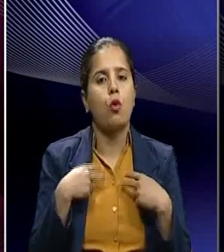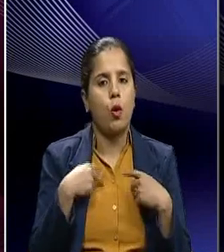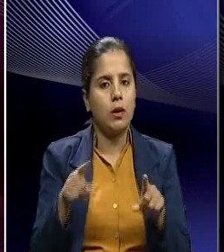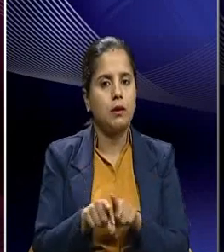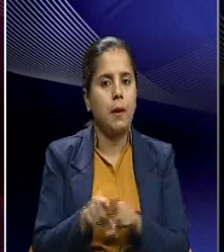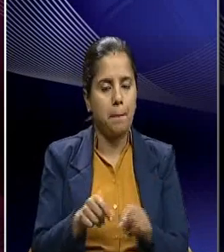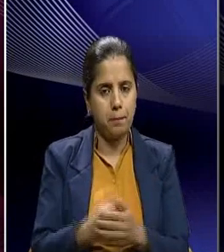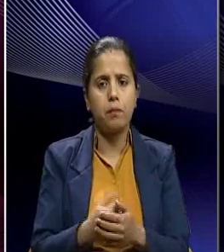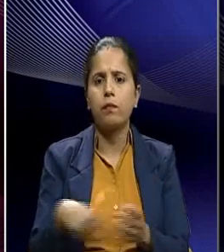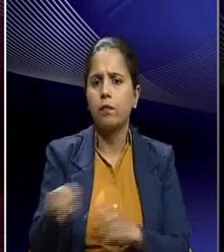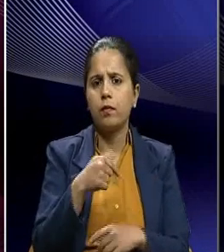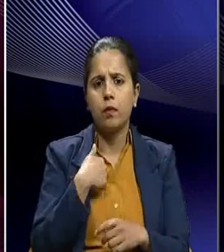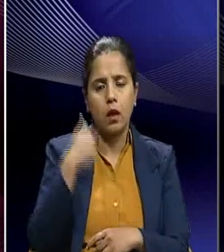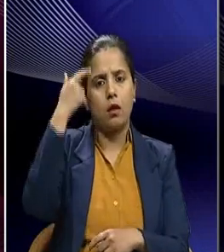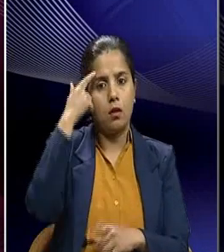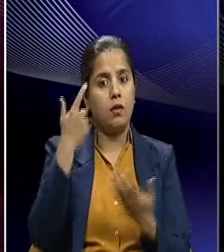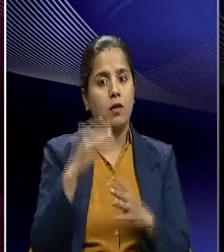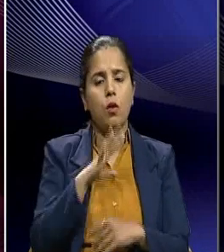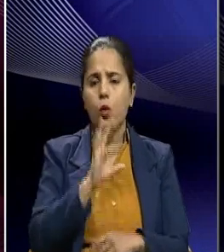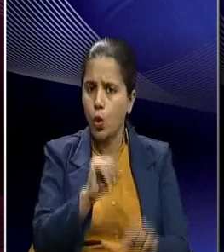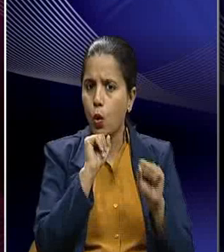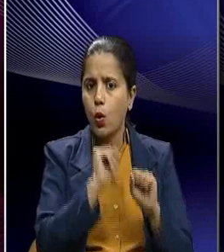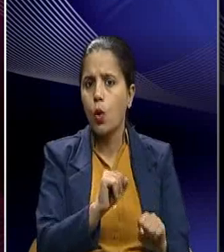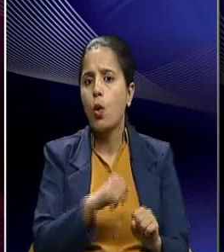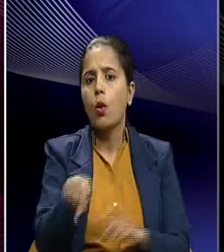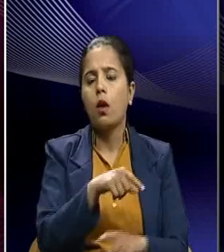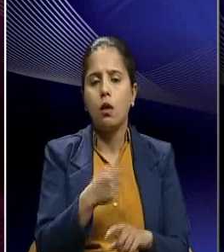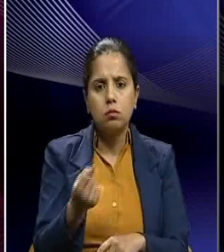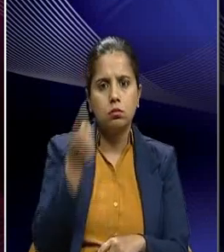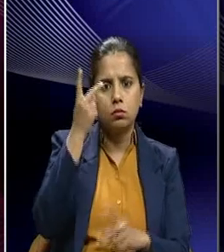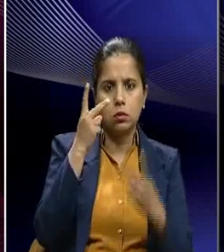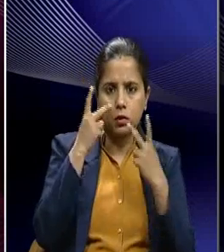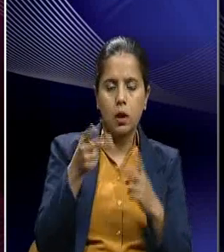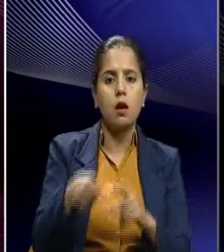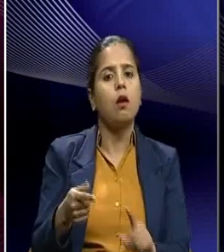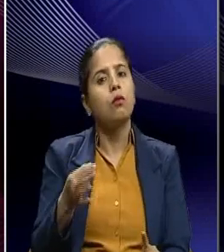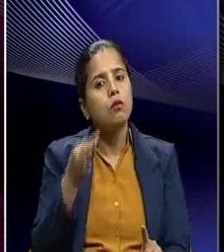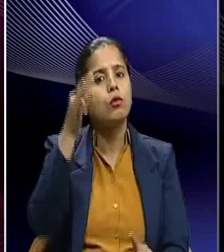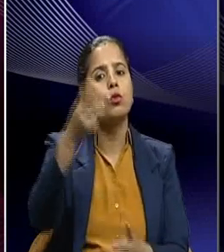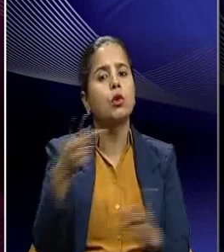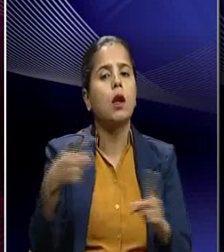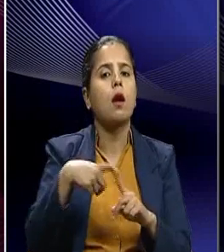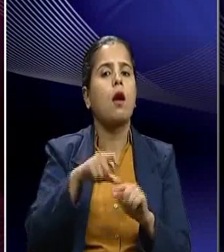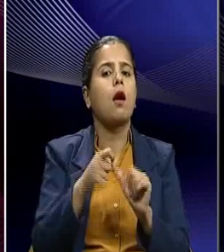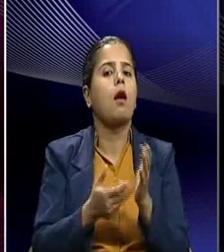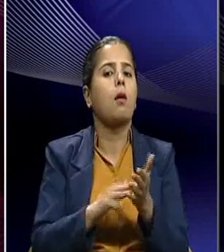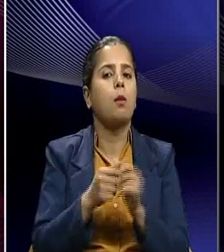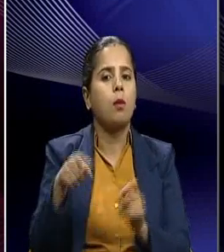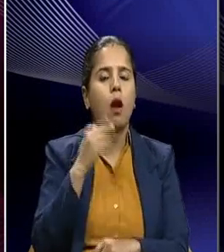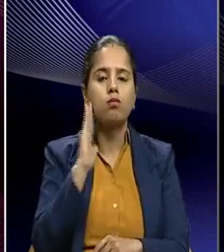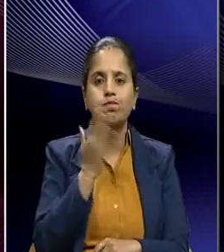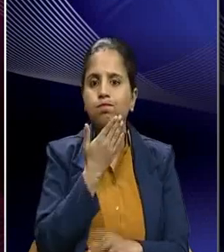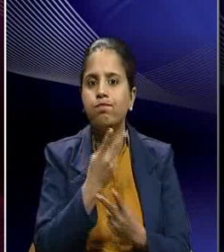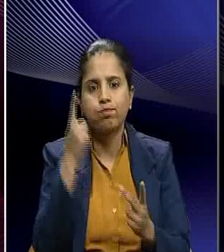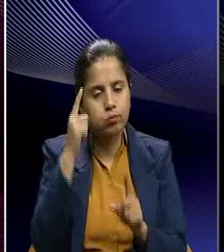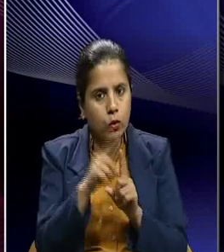So, we realized that it was his moment of reckoning and the destiny of the karma which had given him a unique